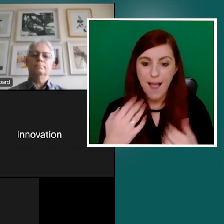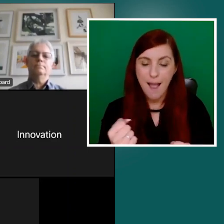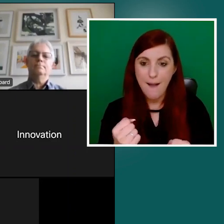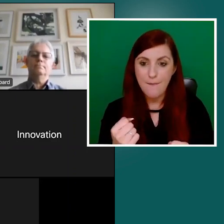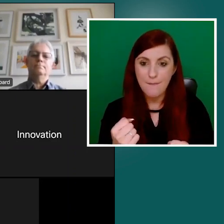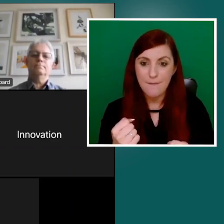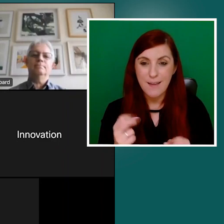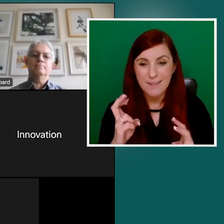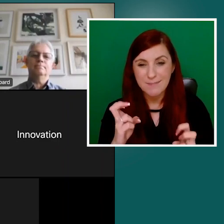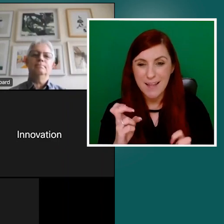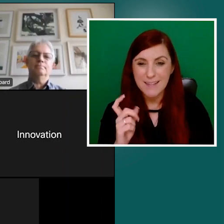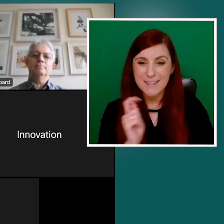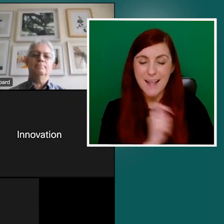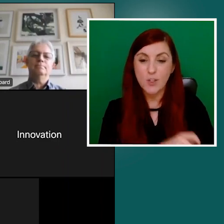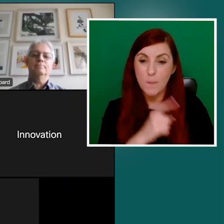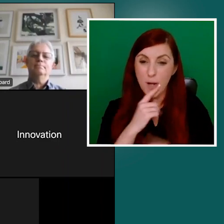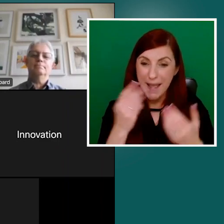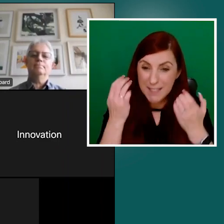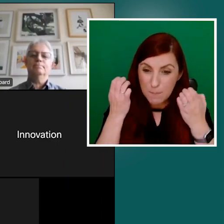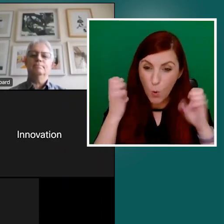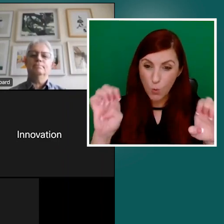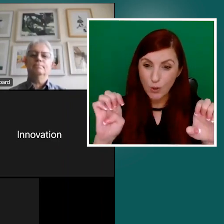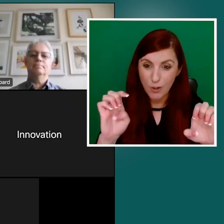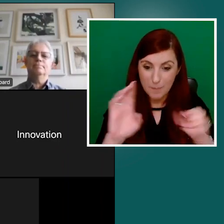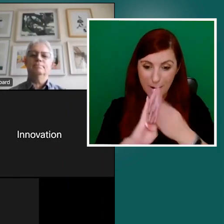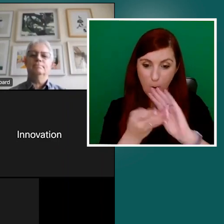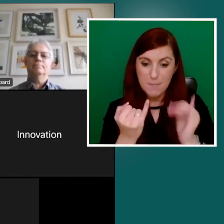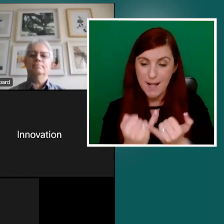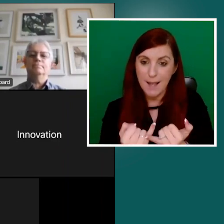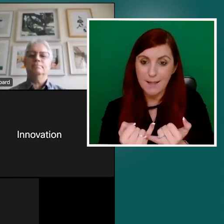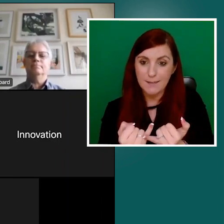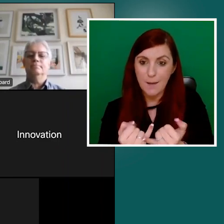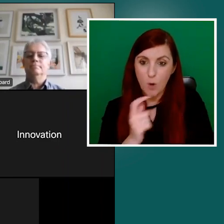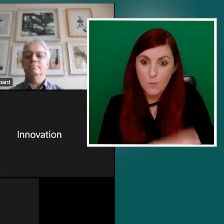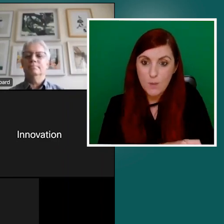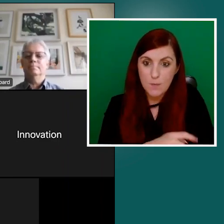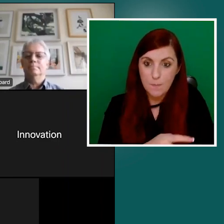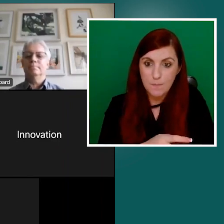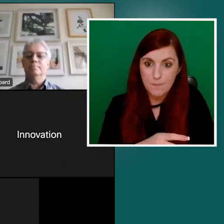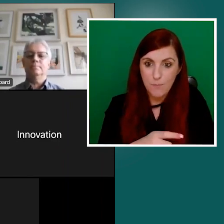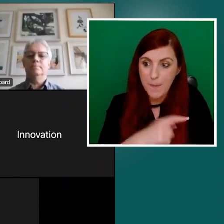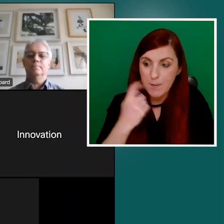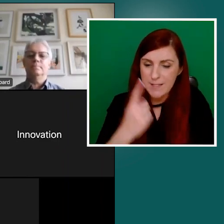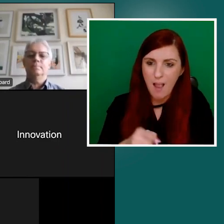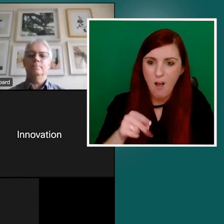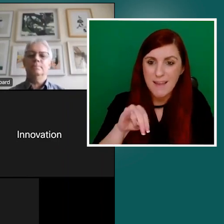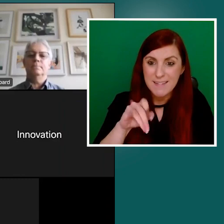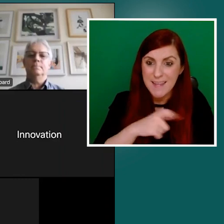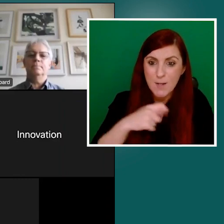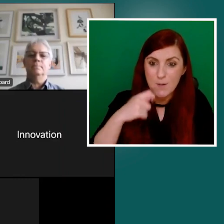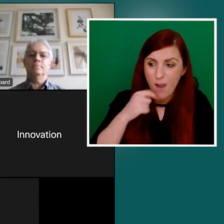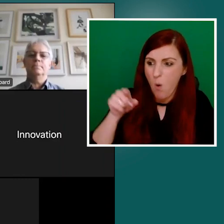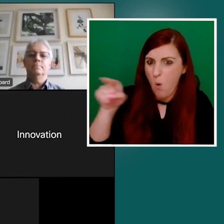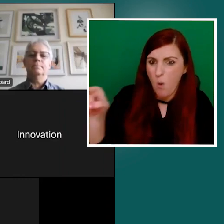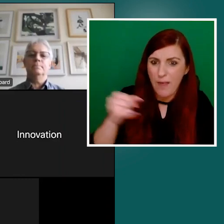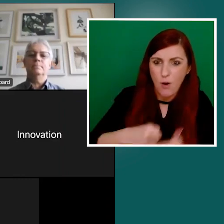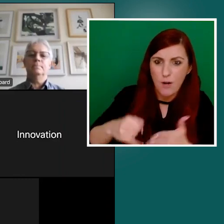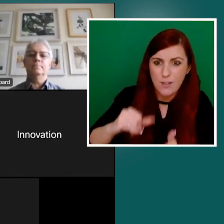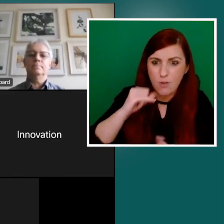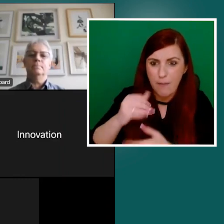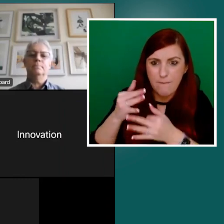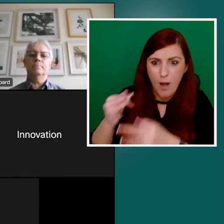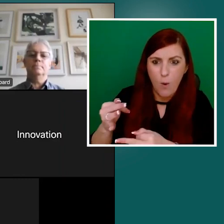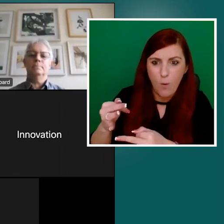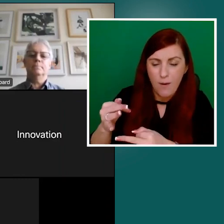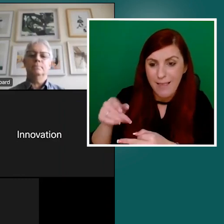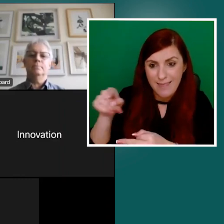Um, as you say, if you come down the bottom of the class, um, that's, that's challenging itself. Colleen wants to come in on this. think, thanks,